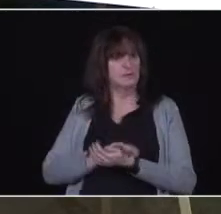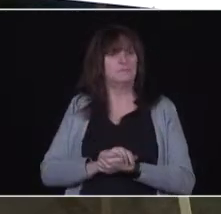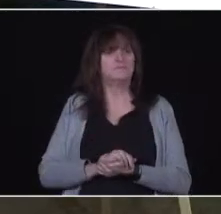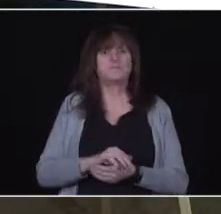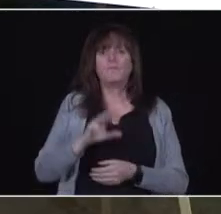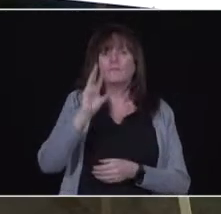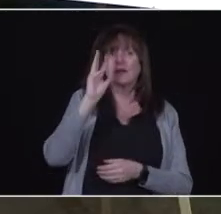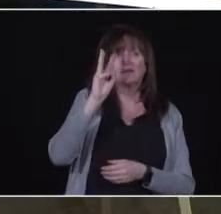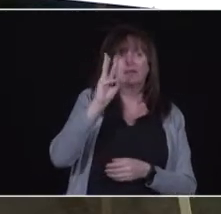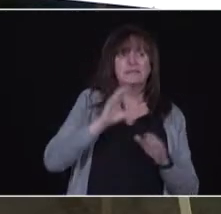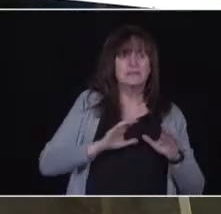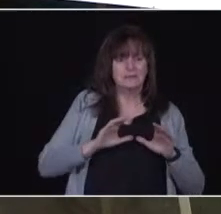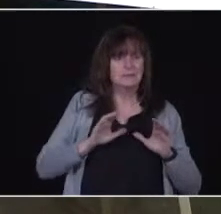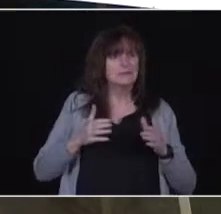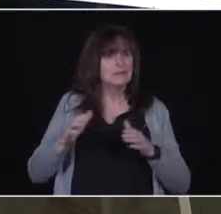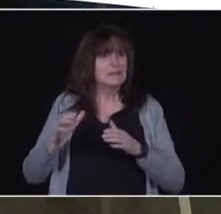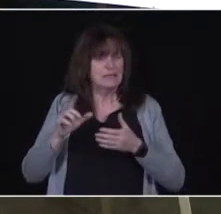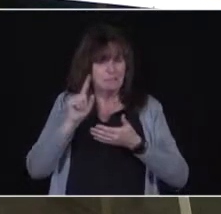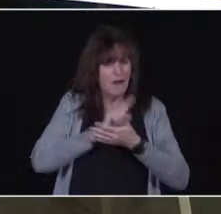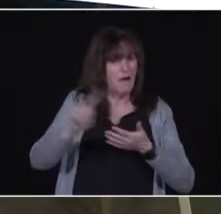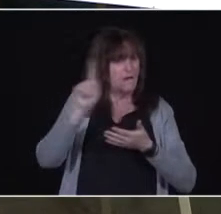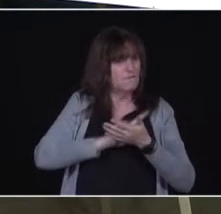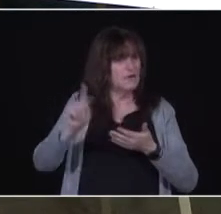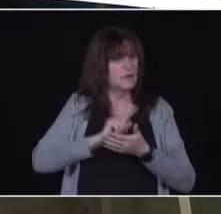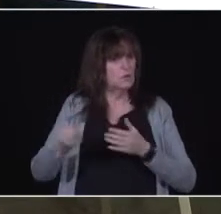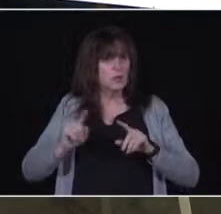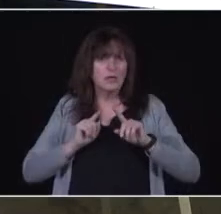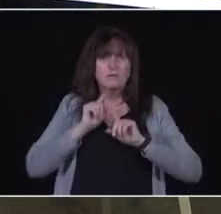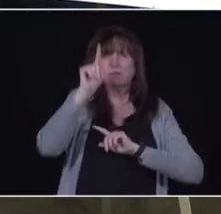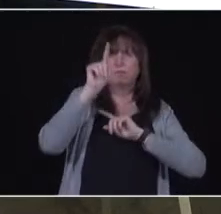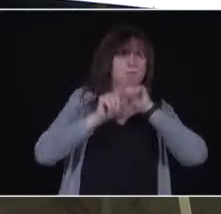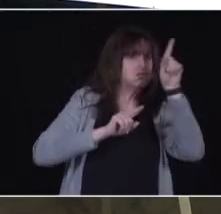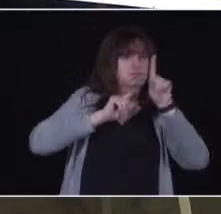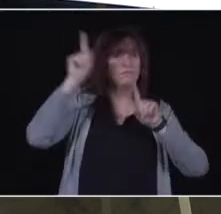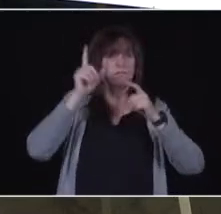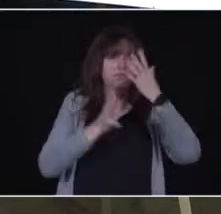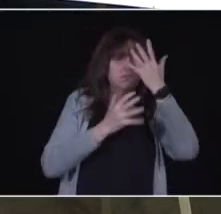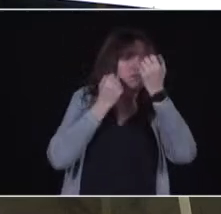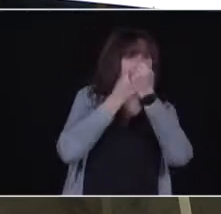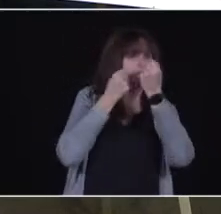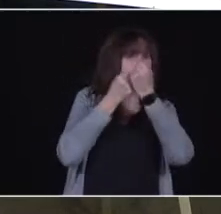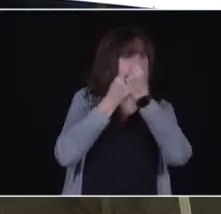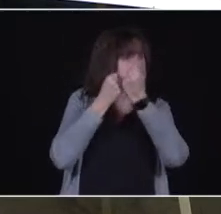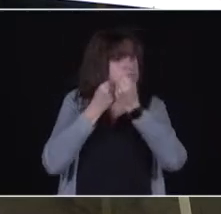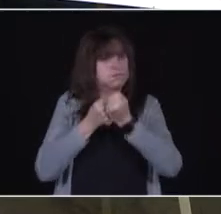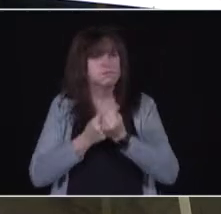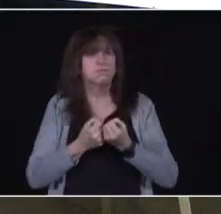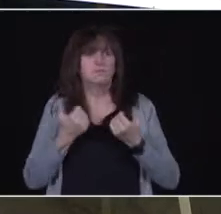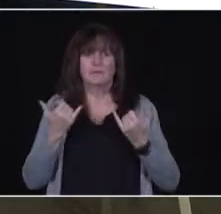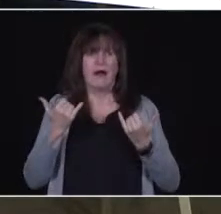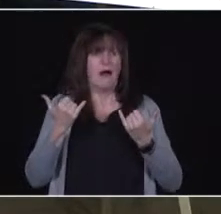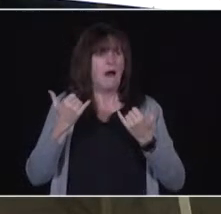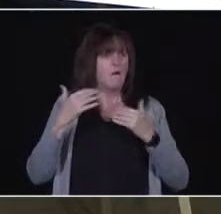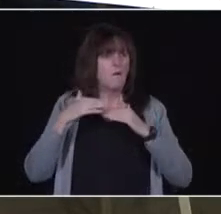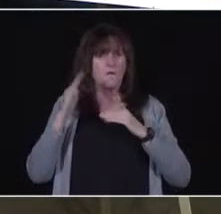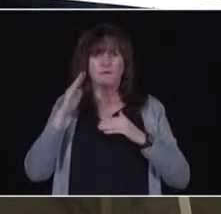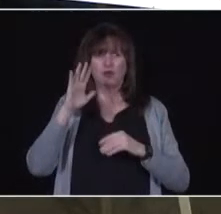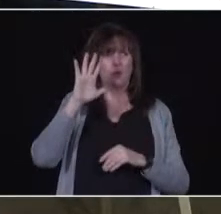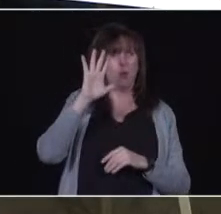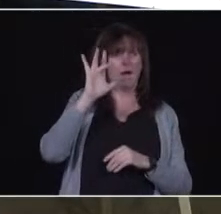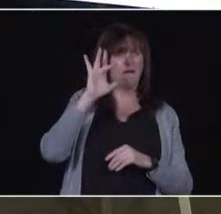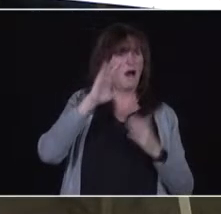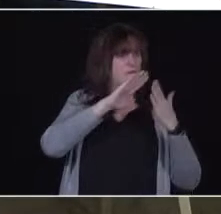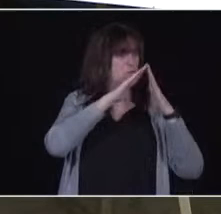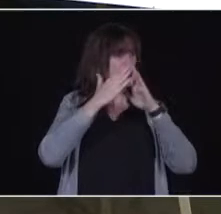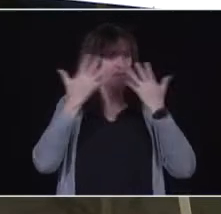We vaccinated now in more than 25 communities. We have more than 8,500 vaccinations that have gone into our arms, and